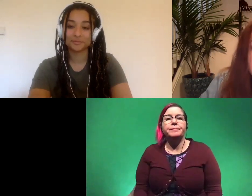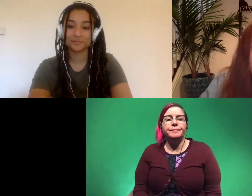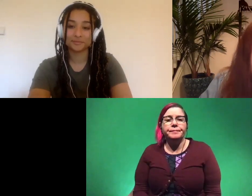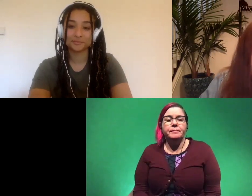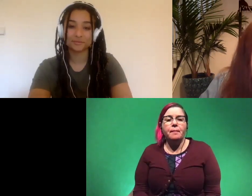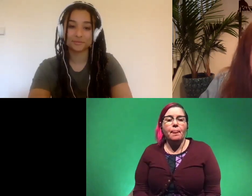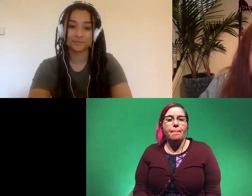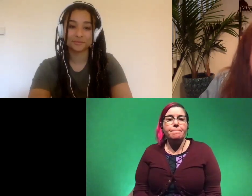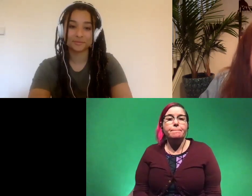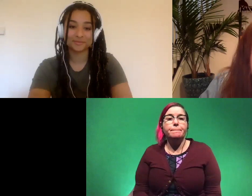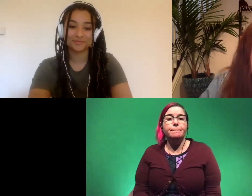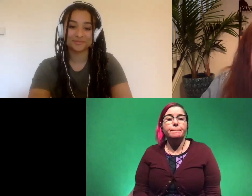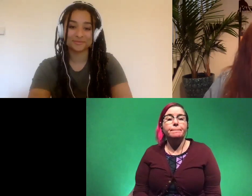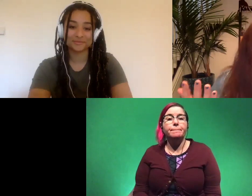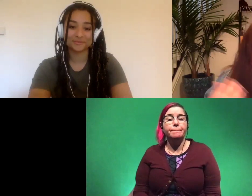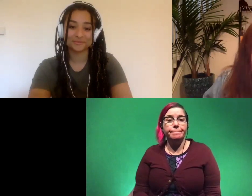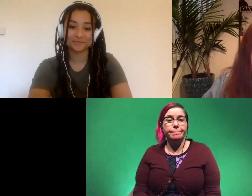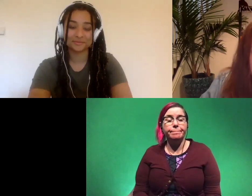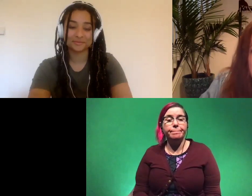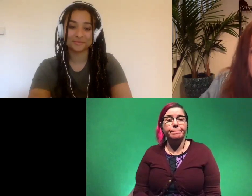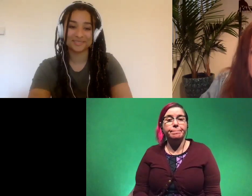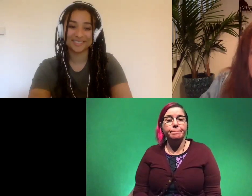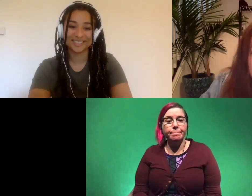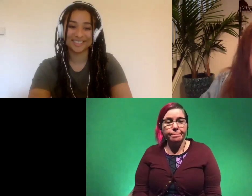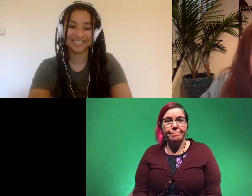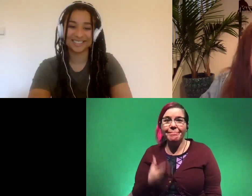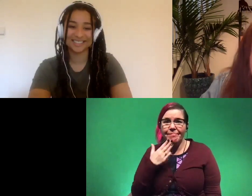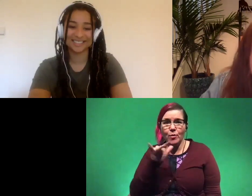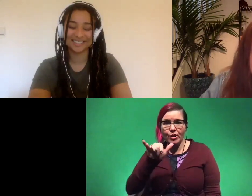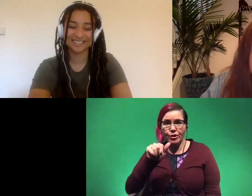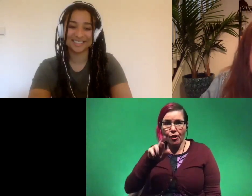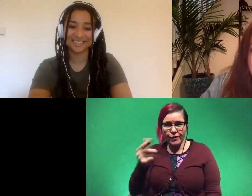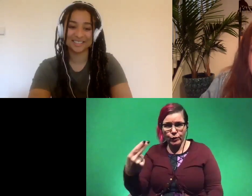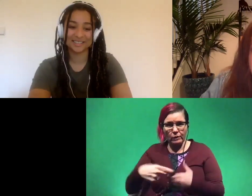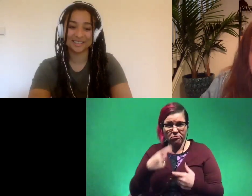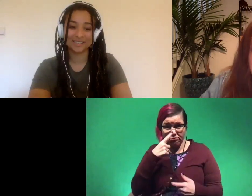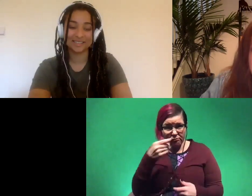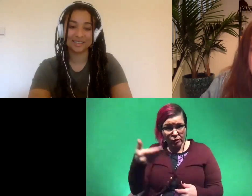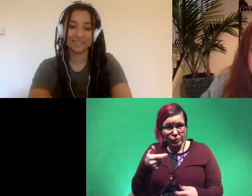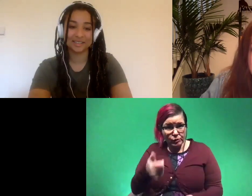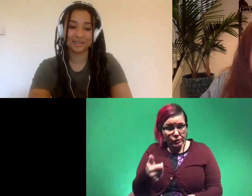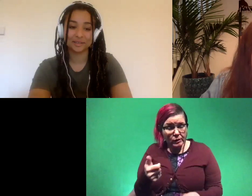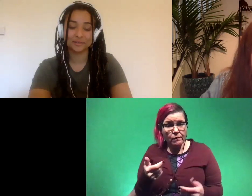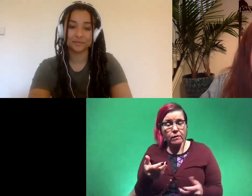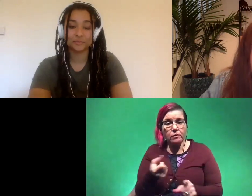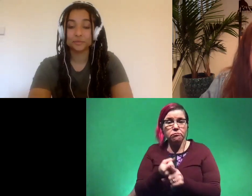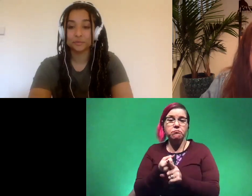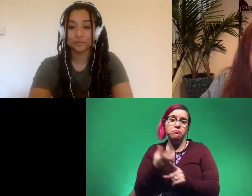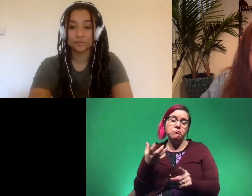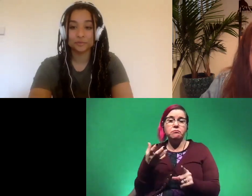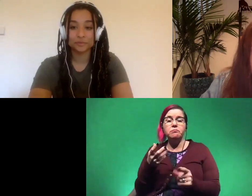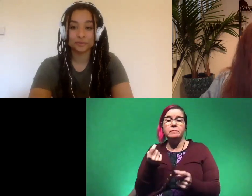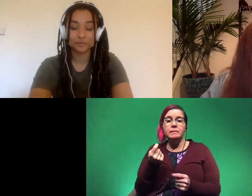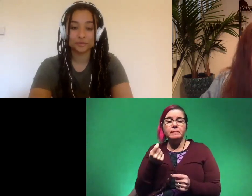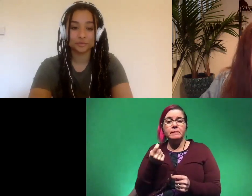so with that um thank you yara for joining us today uh do you want to introduce yourself and maybe give us a little